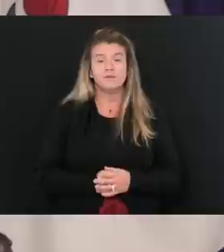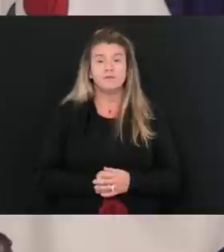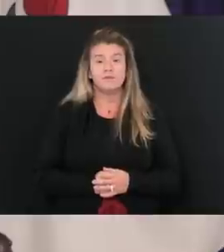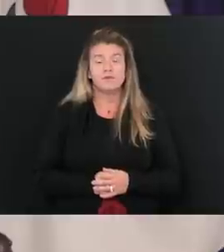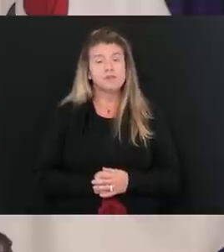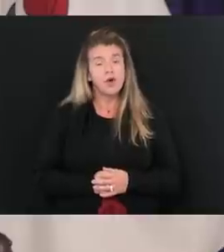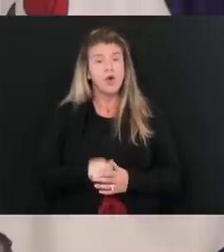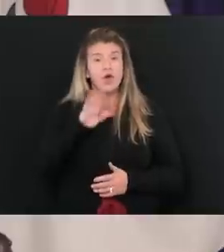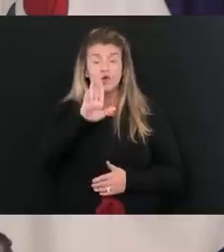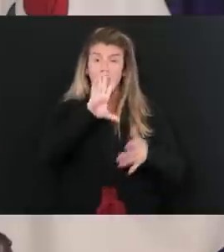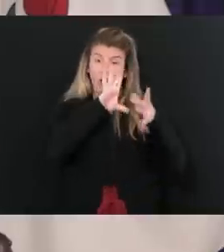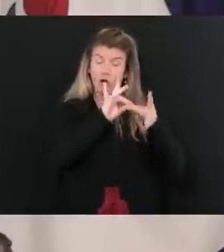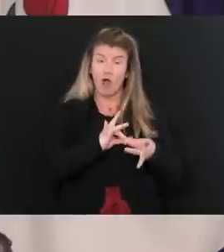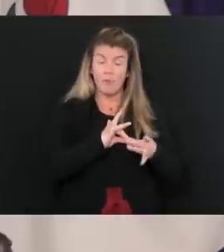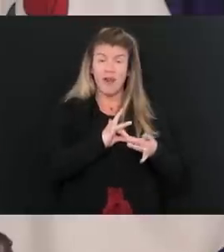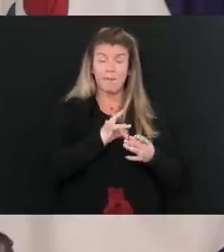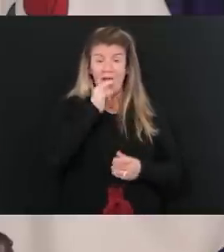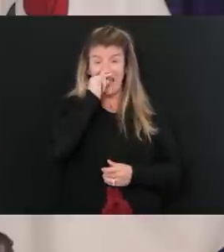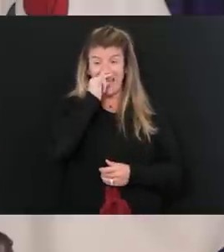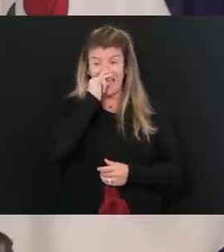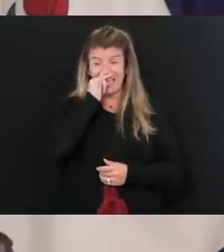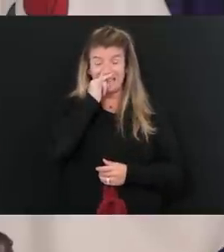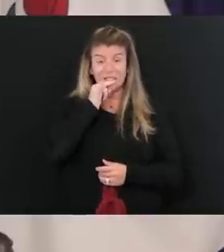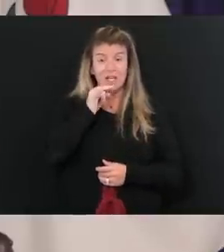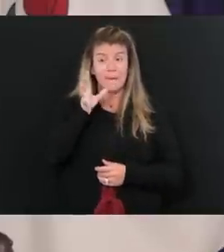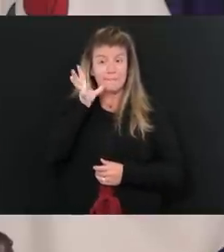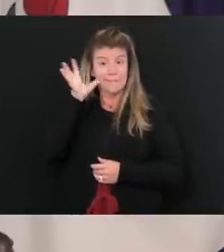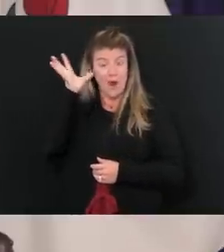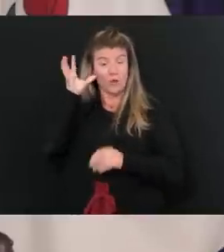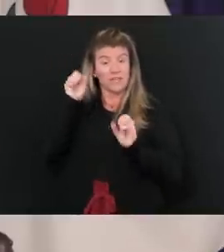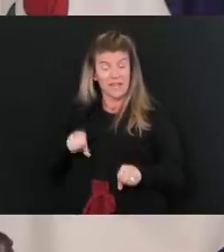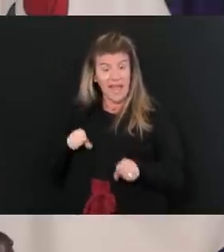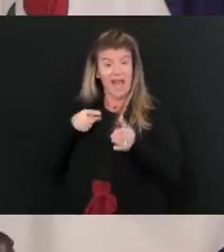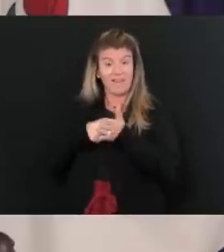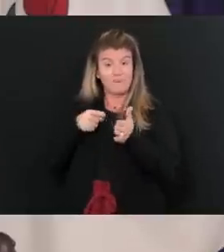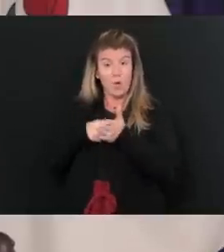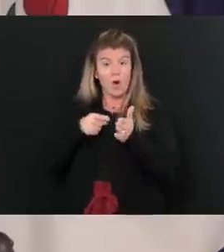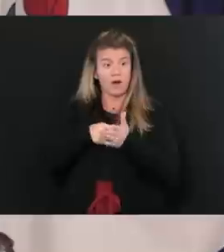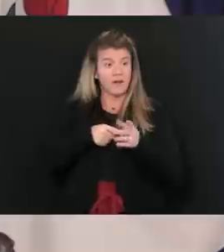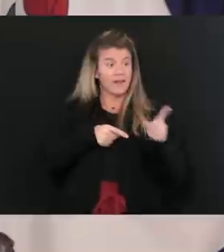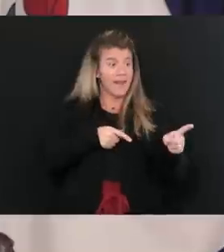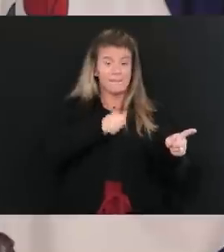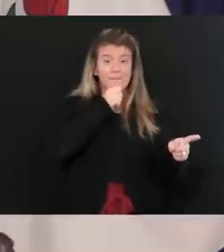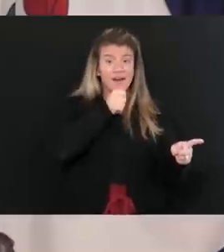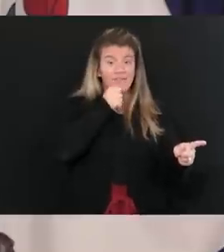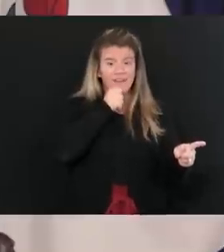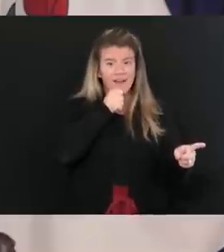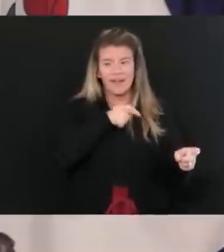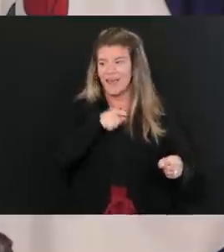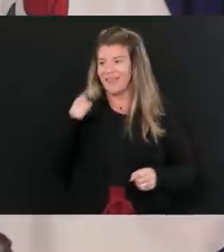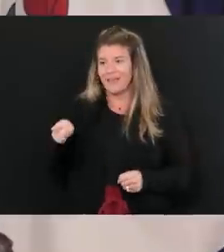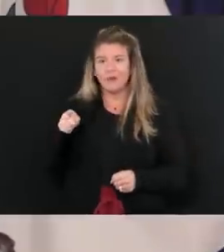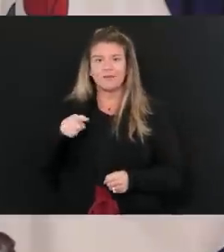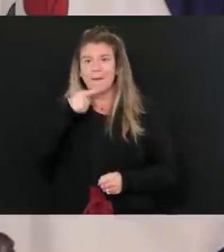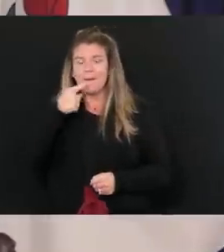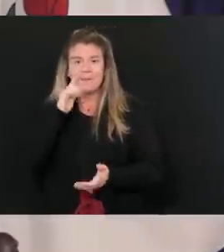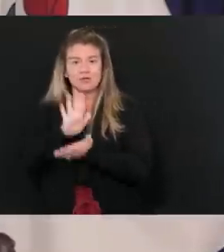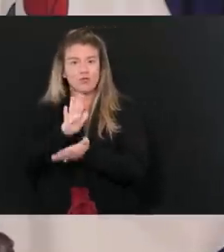can afford and they're sending them to private schools versus the kids going to public schools. Well, you know,